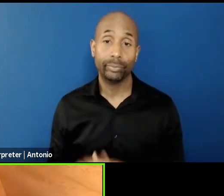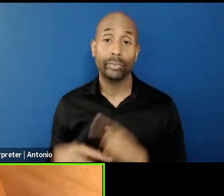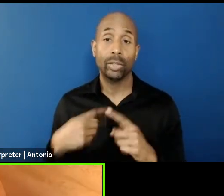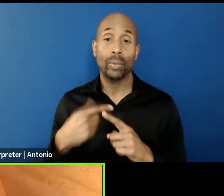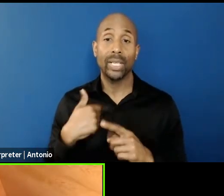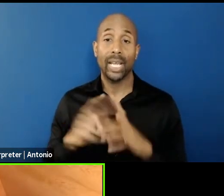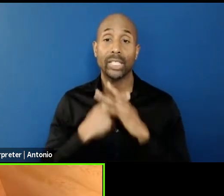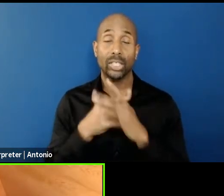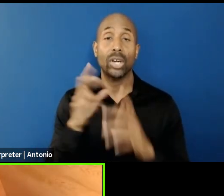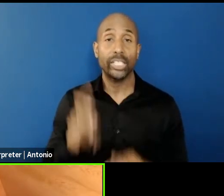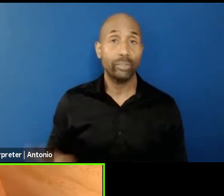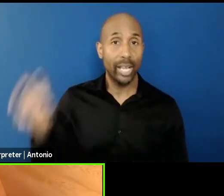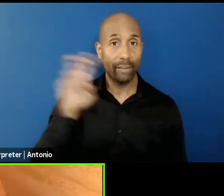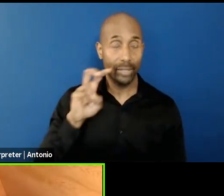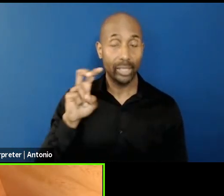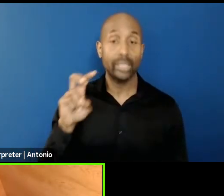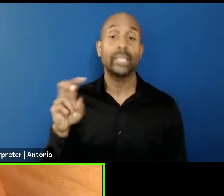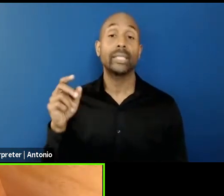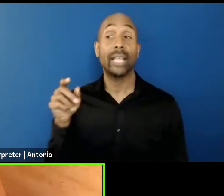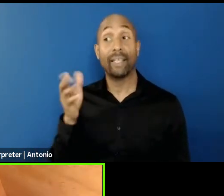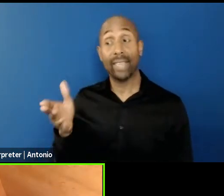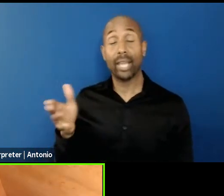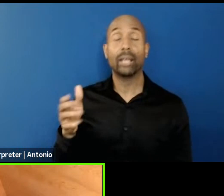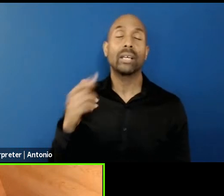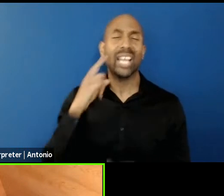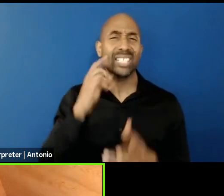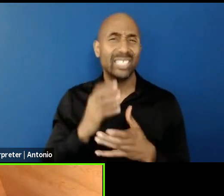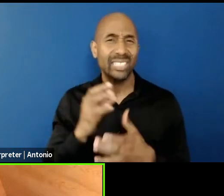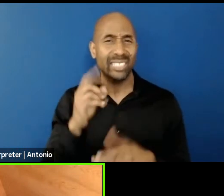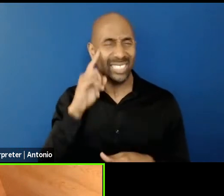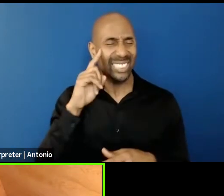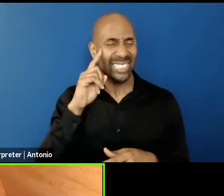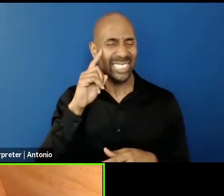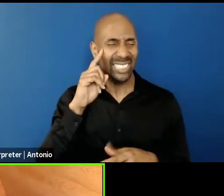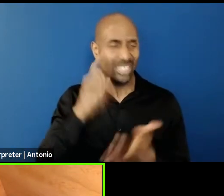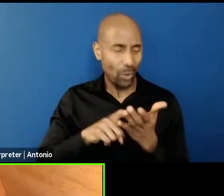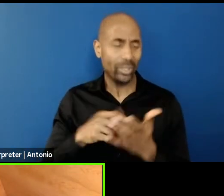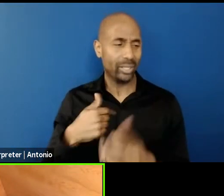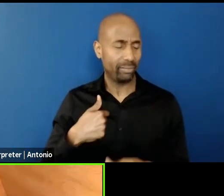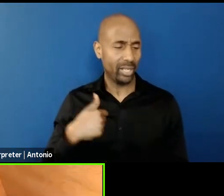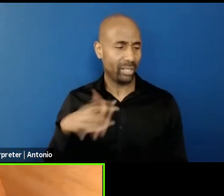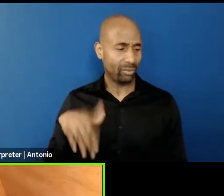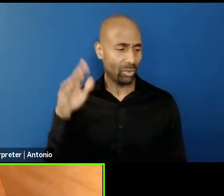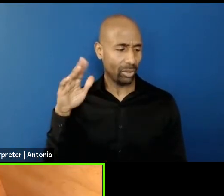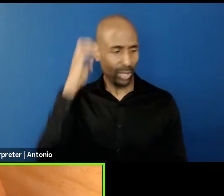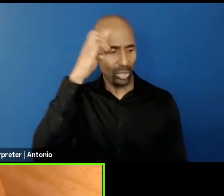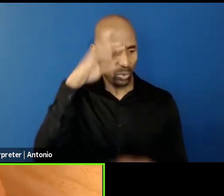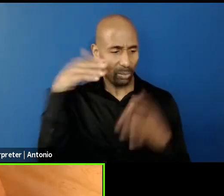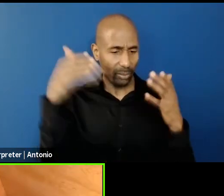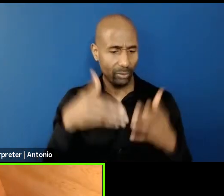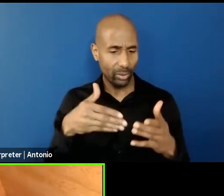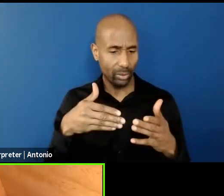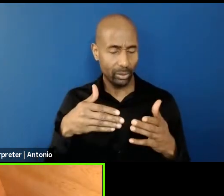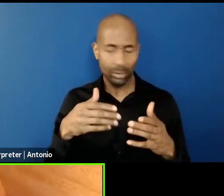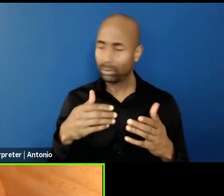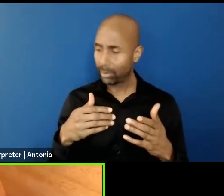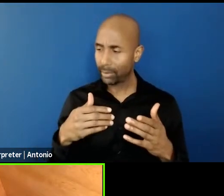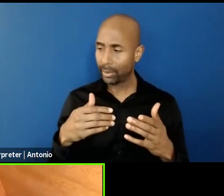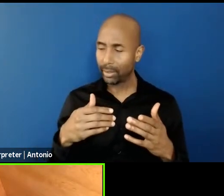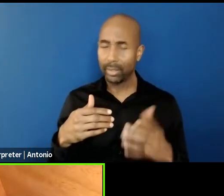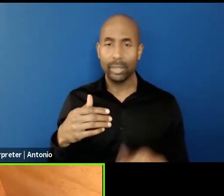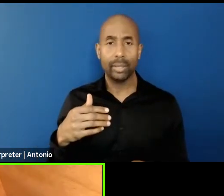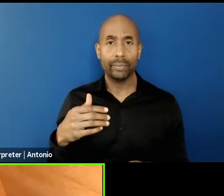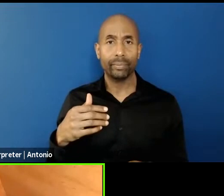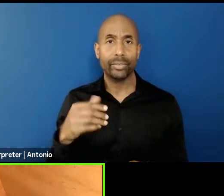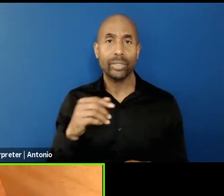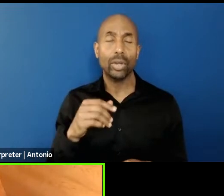to travel in Mexico, I discovered my own Eurocentric upbringing, so it was not like to engage with Mexican culture, it was in the